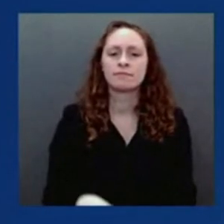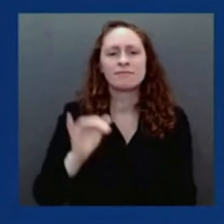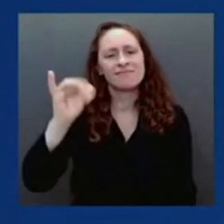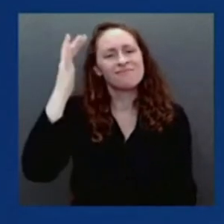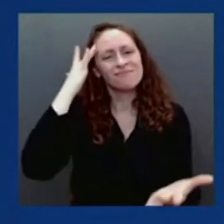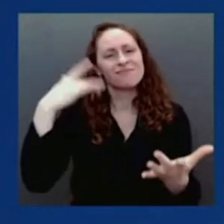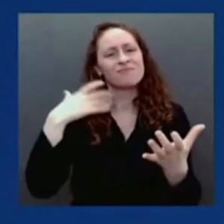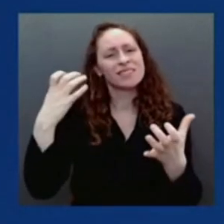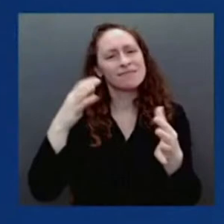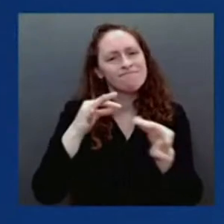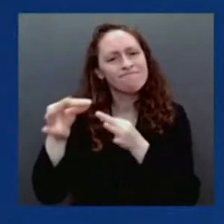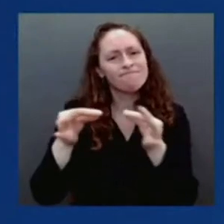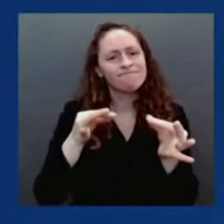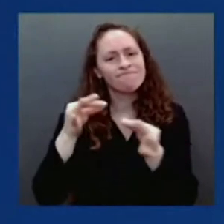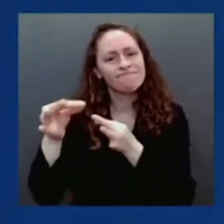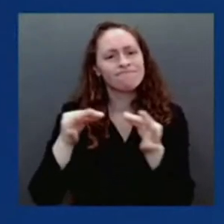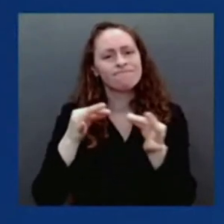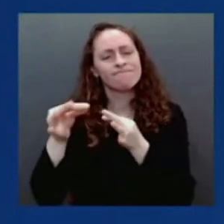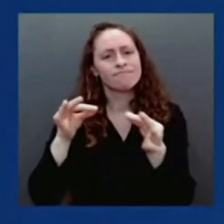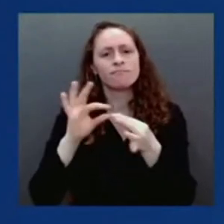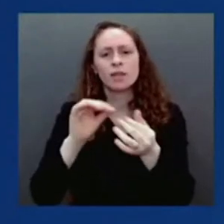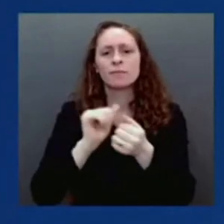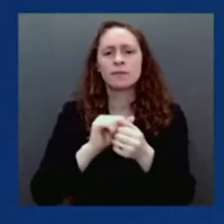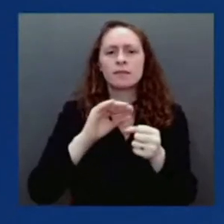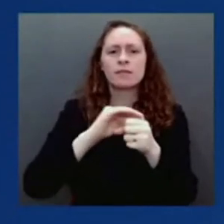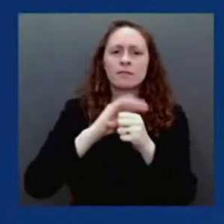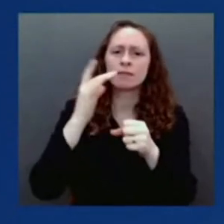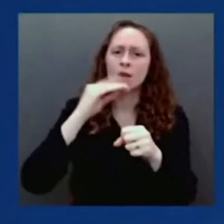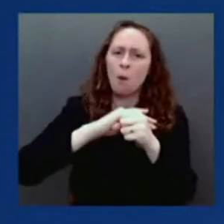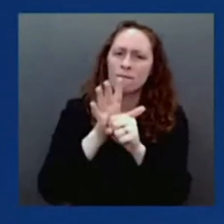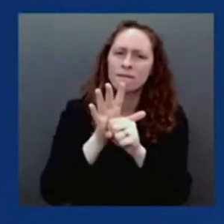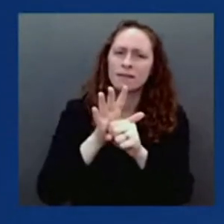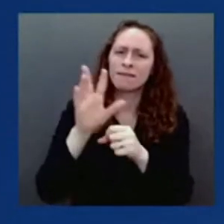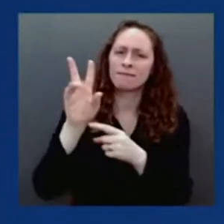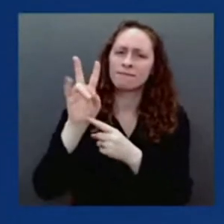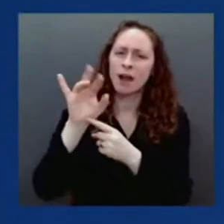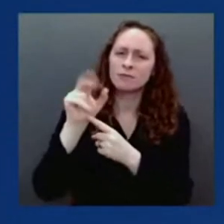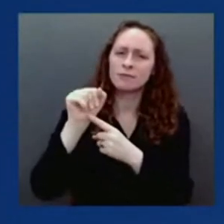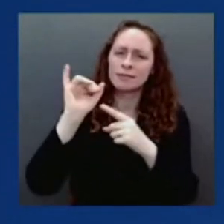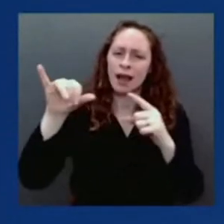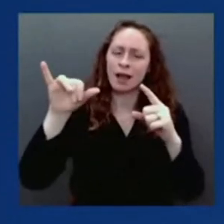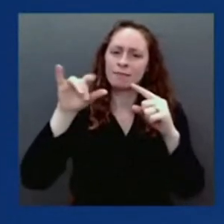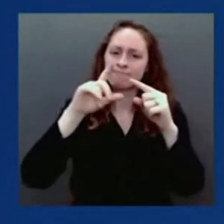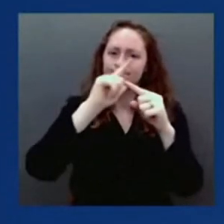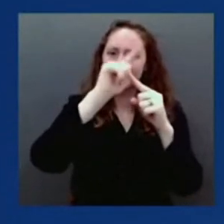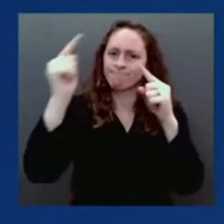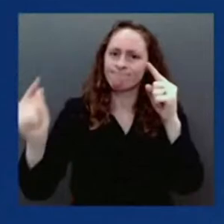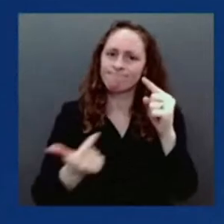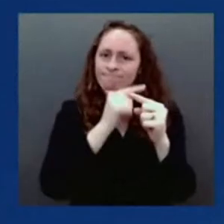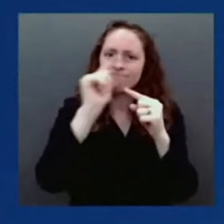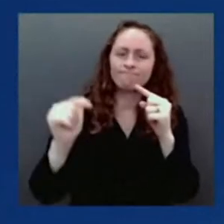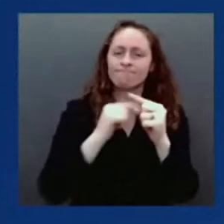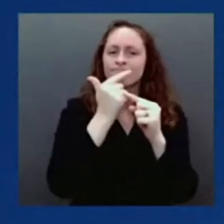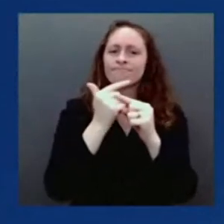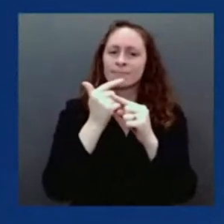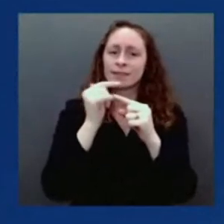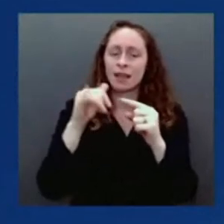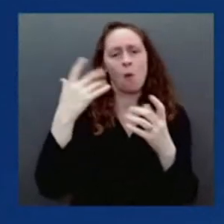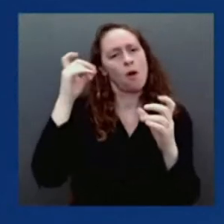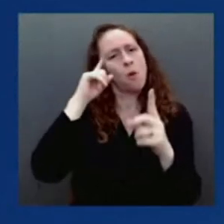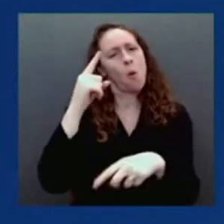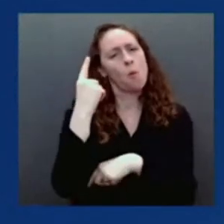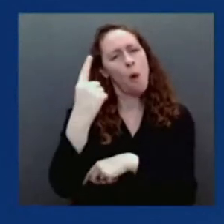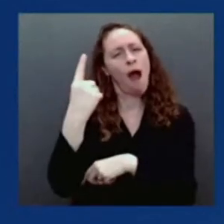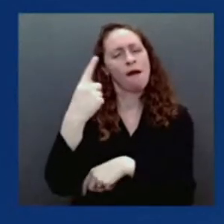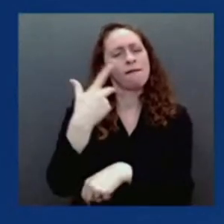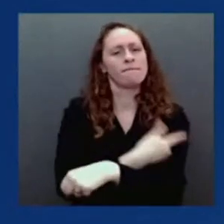what Dr. Fauci said. You know, it's stark contrast to where we were a year ago. We now have the tools to